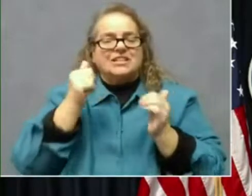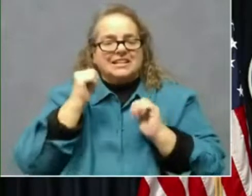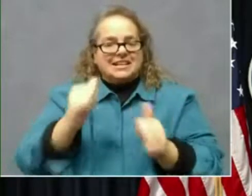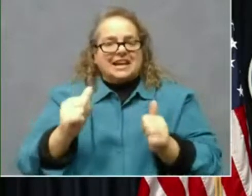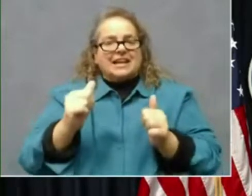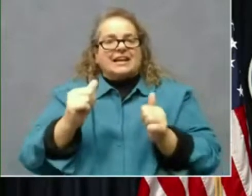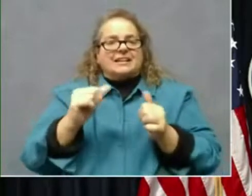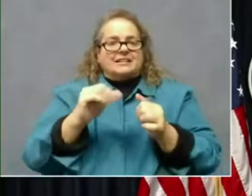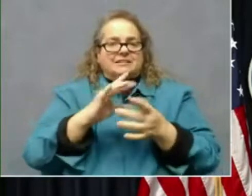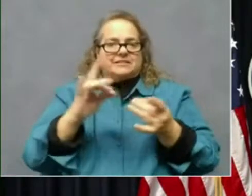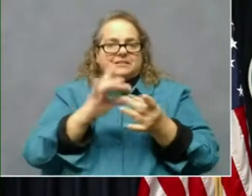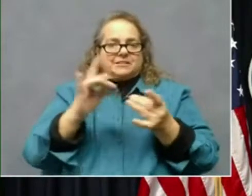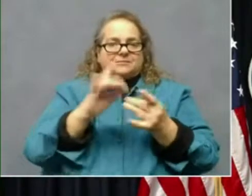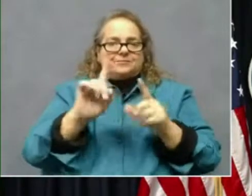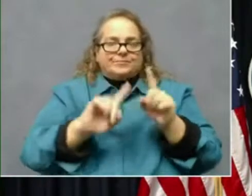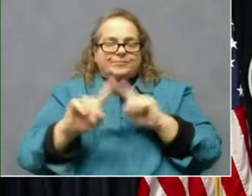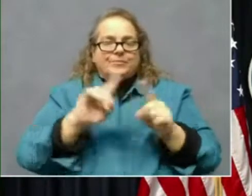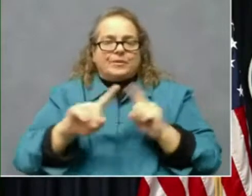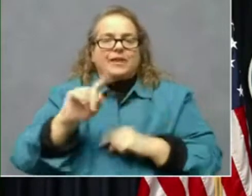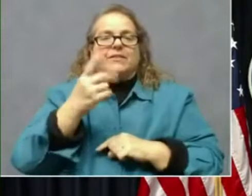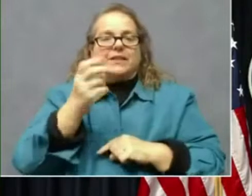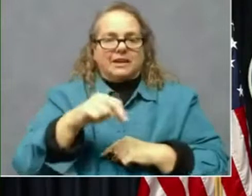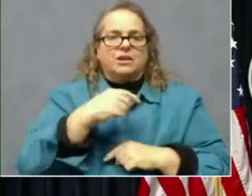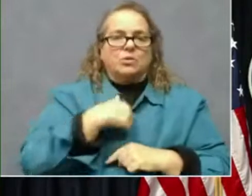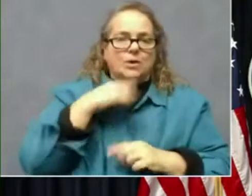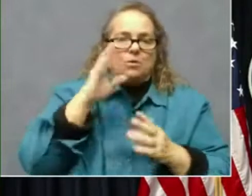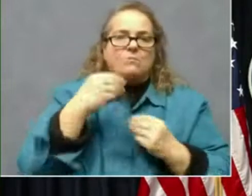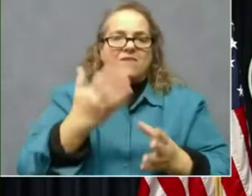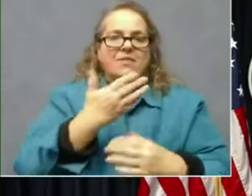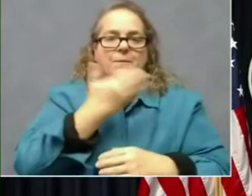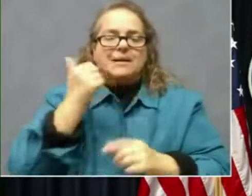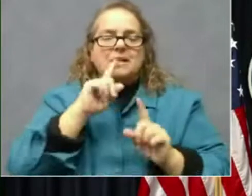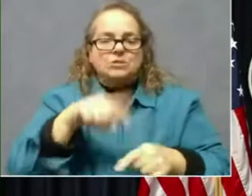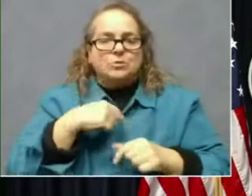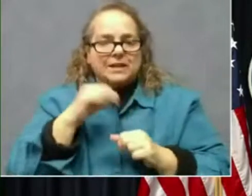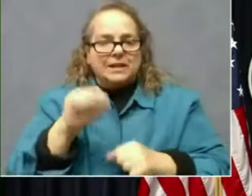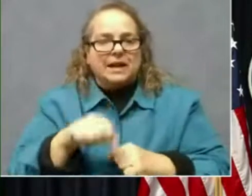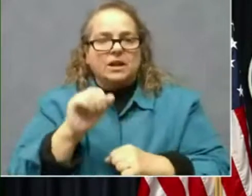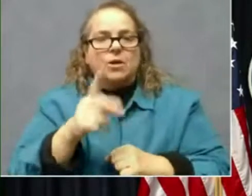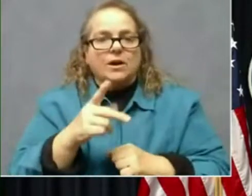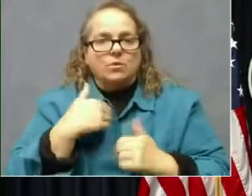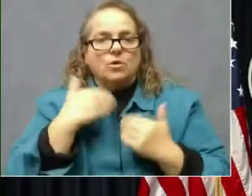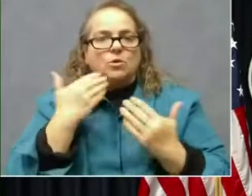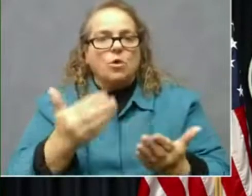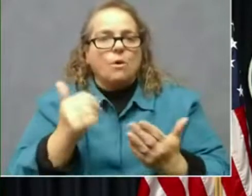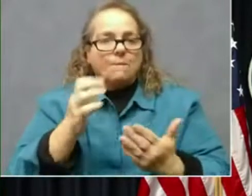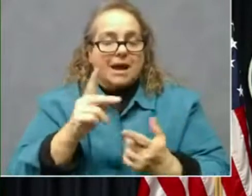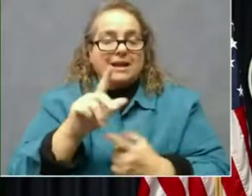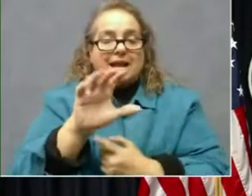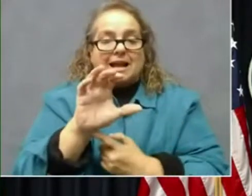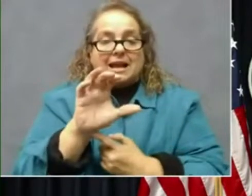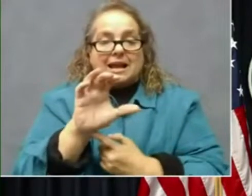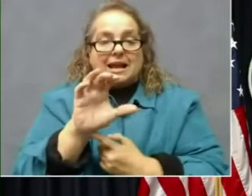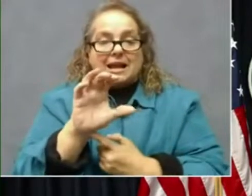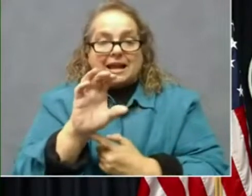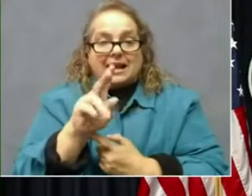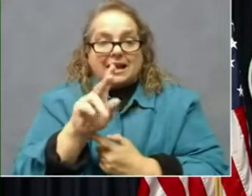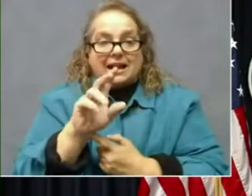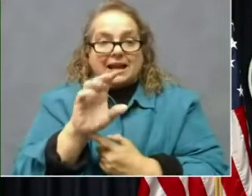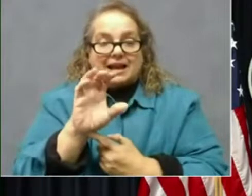can, can sign, and then we'll, we'll provide the best answers we can. So we'll go back to Karen Czar from WUKY.